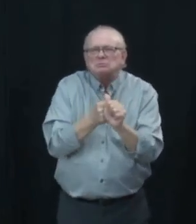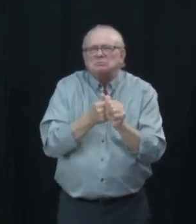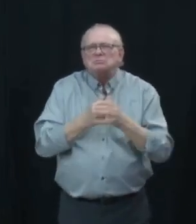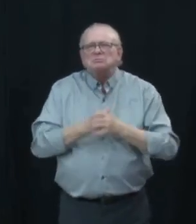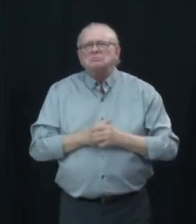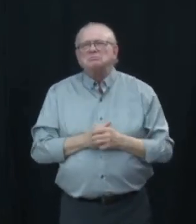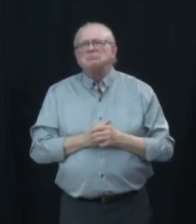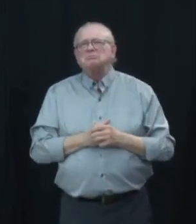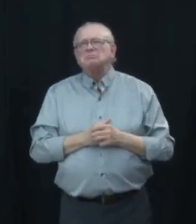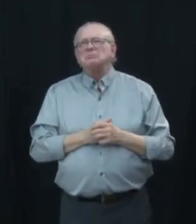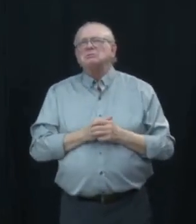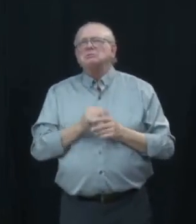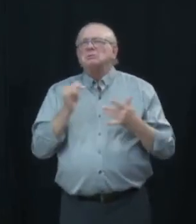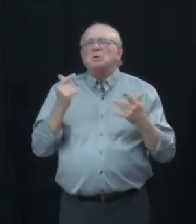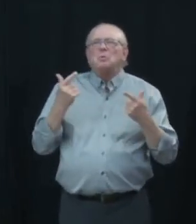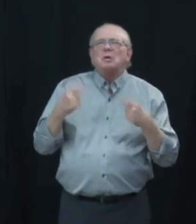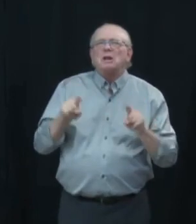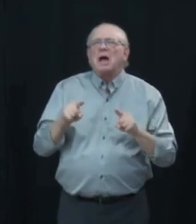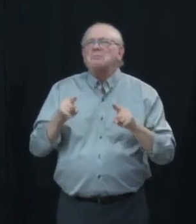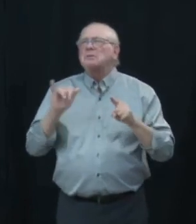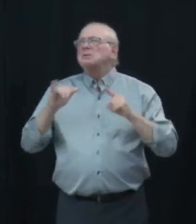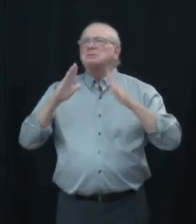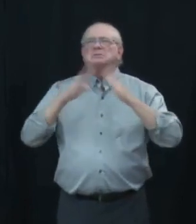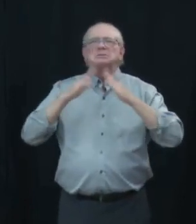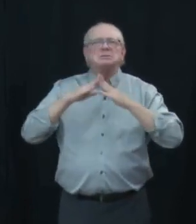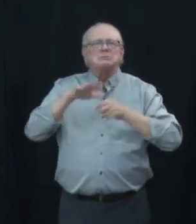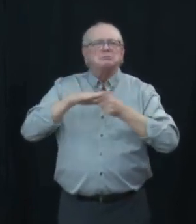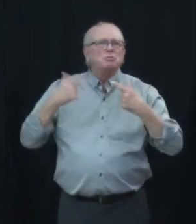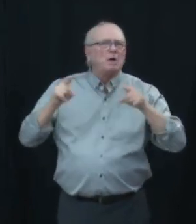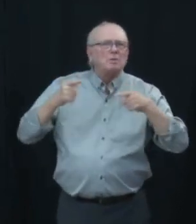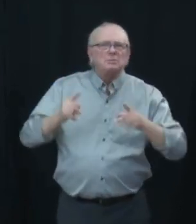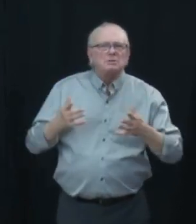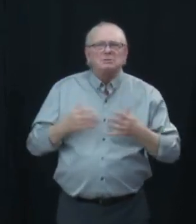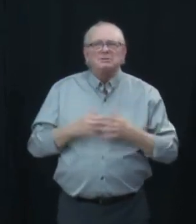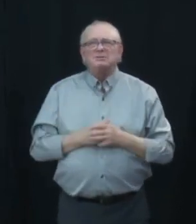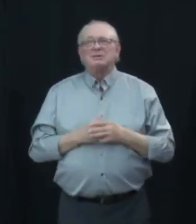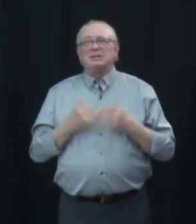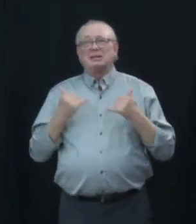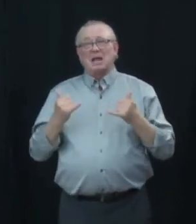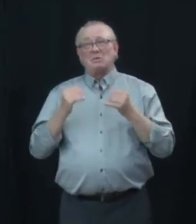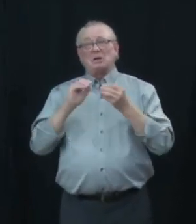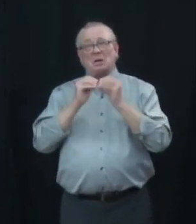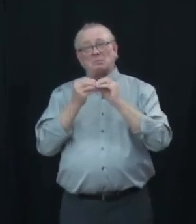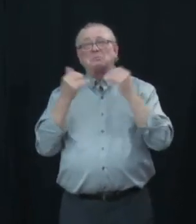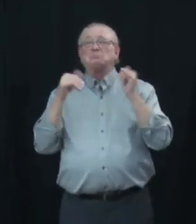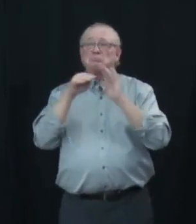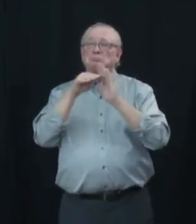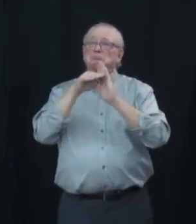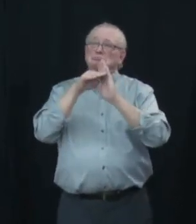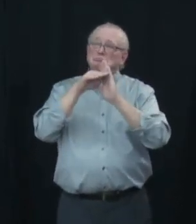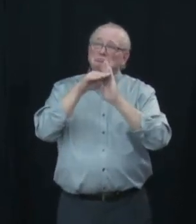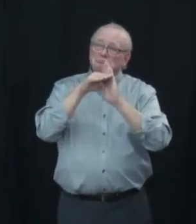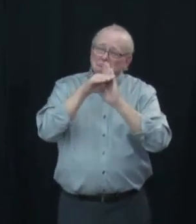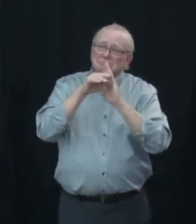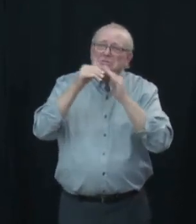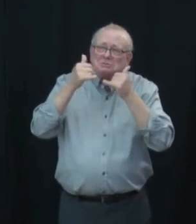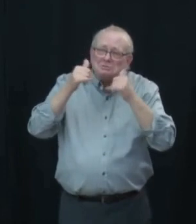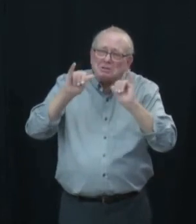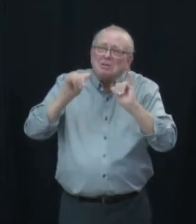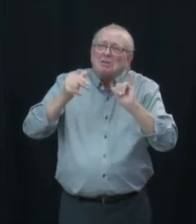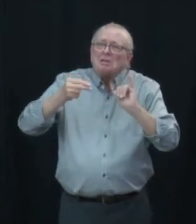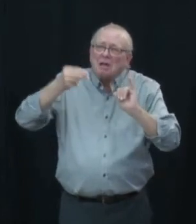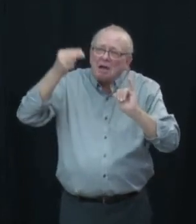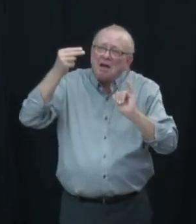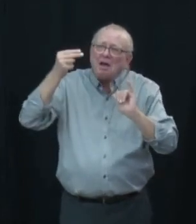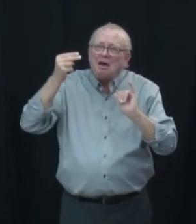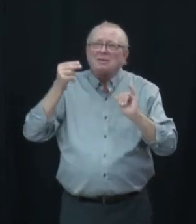moment in time we know right now that transmission while plateauing is still at a high level and so it's really important for people who might be